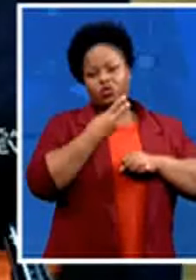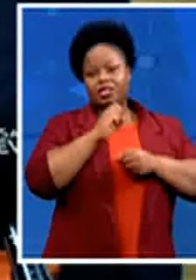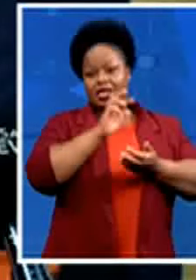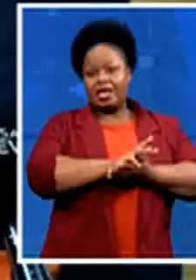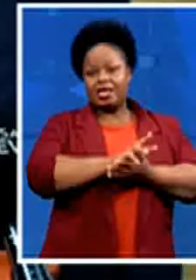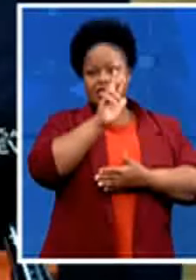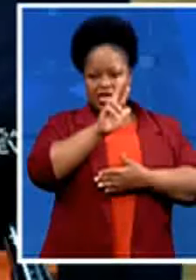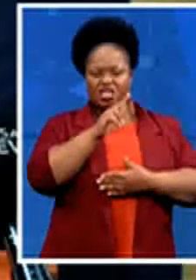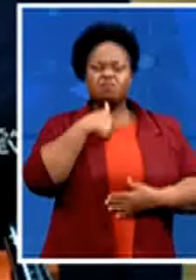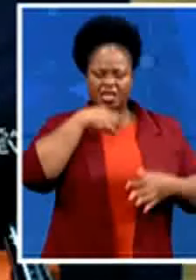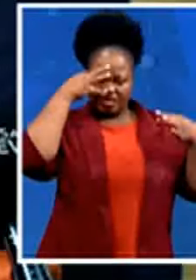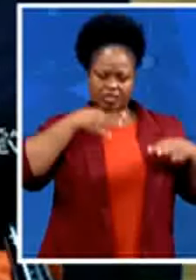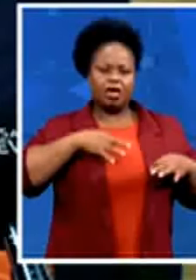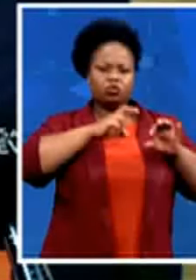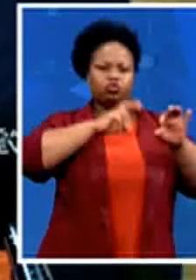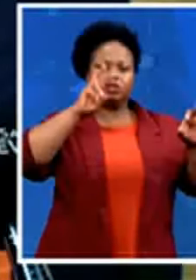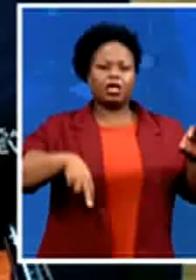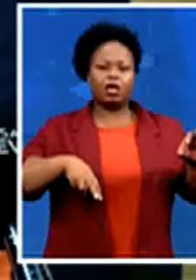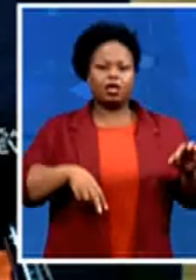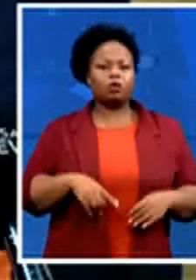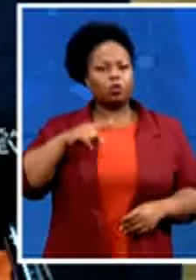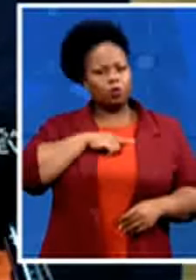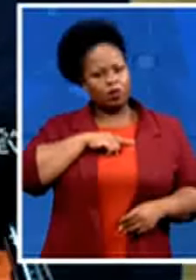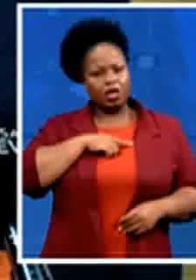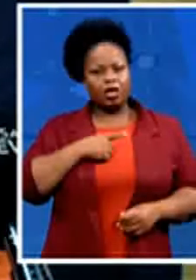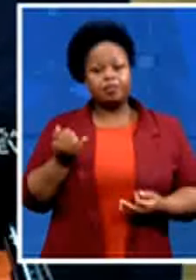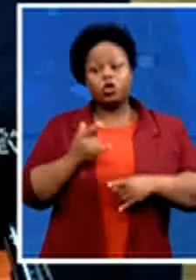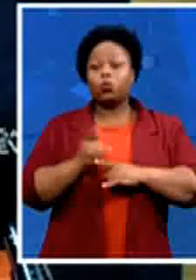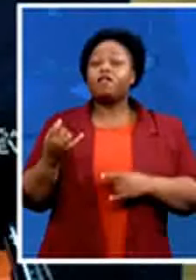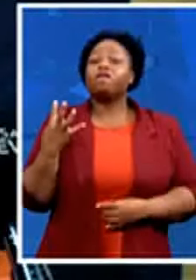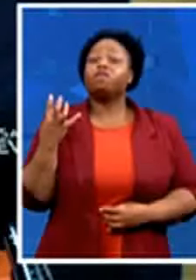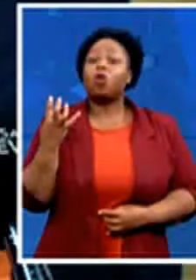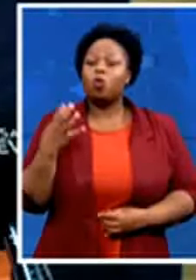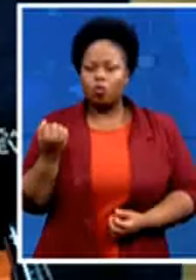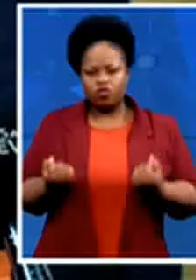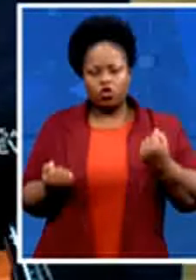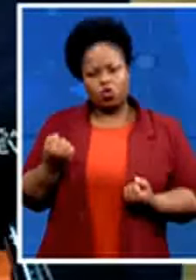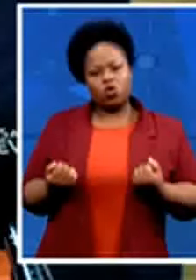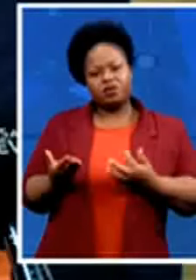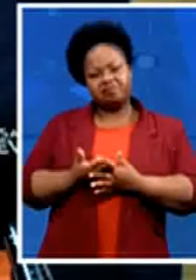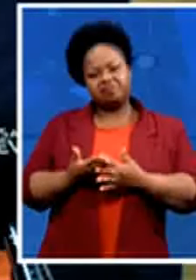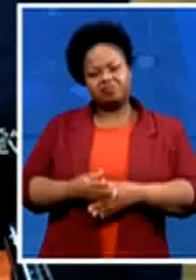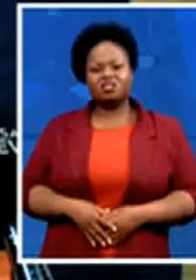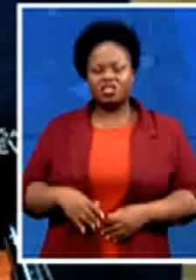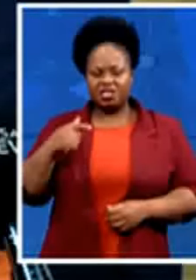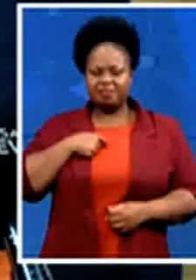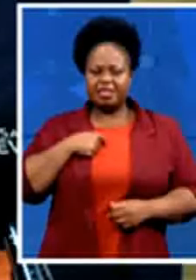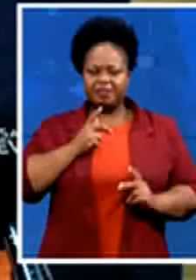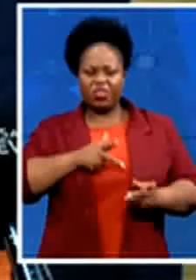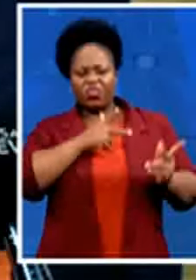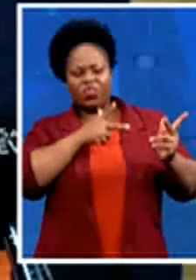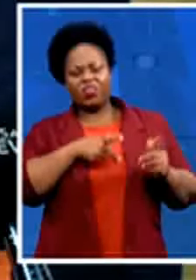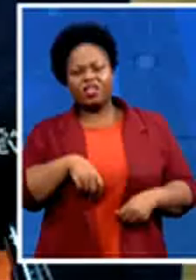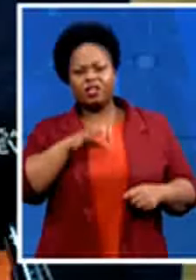after winning four court cases and after leaving it became important for me to create